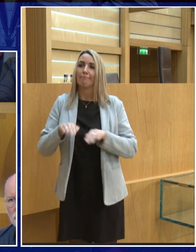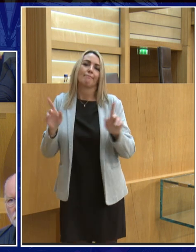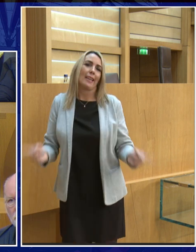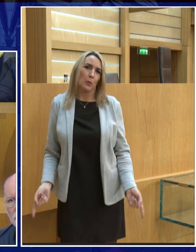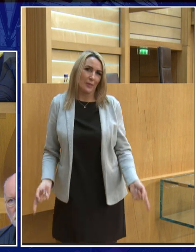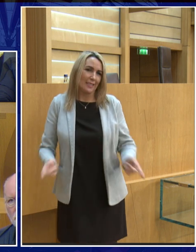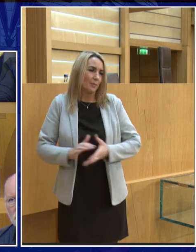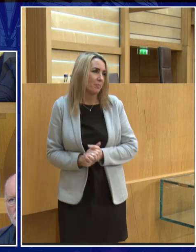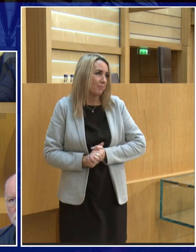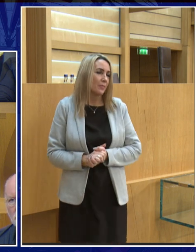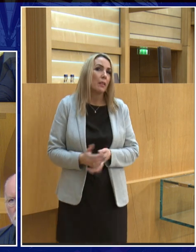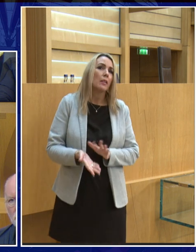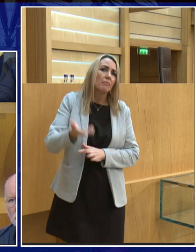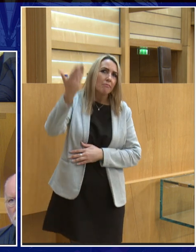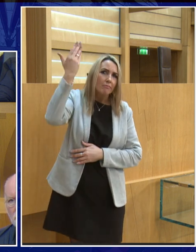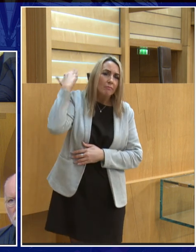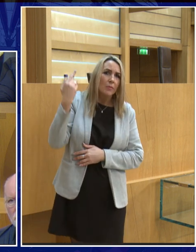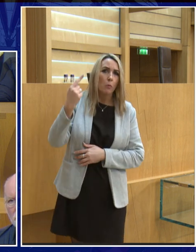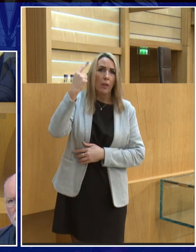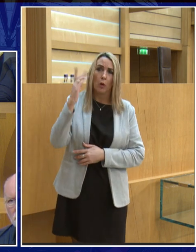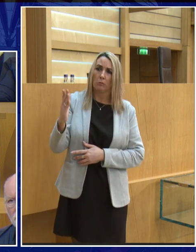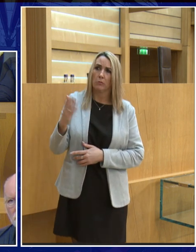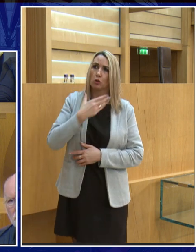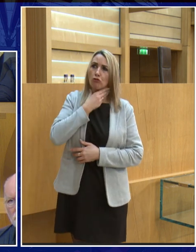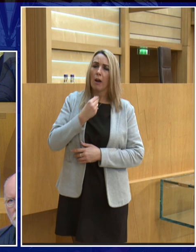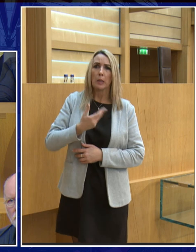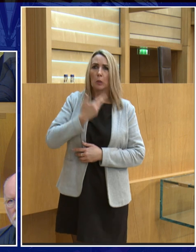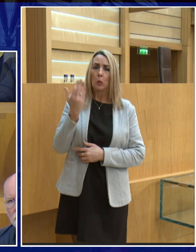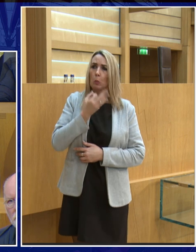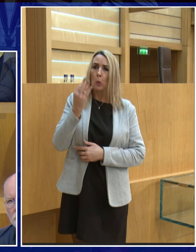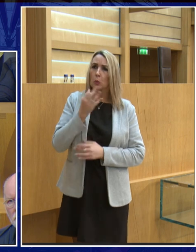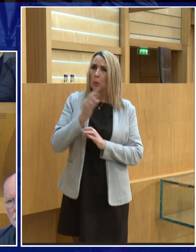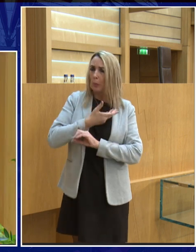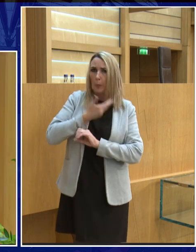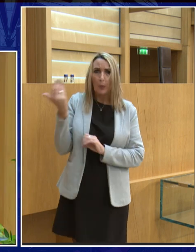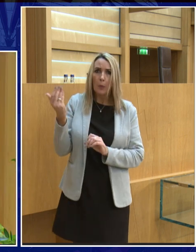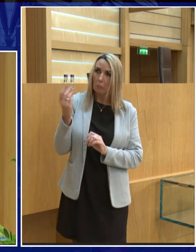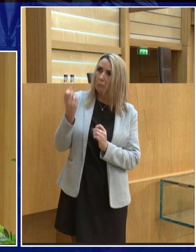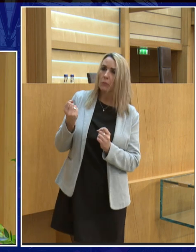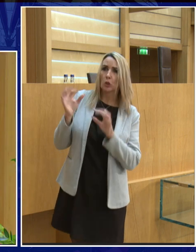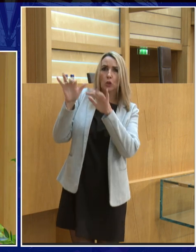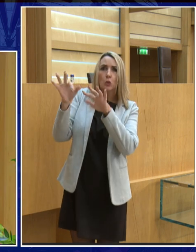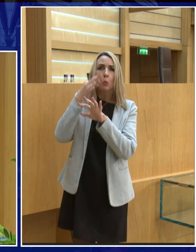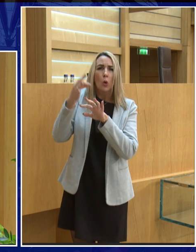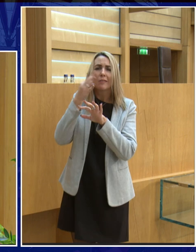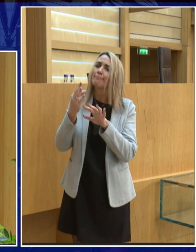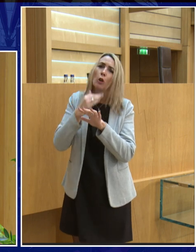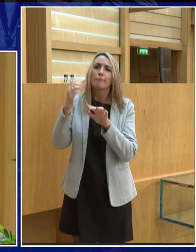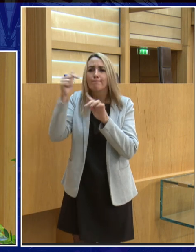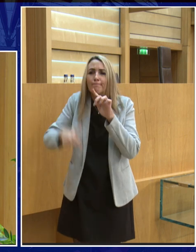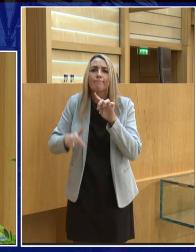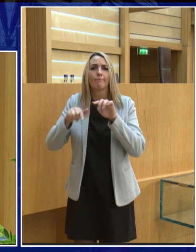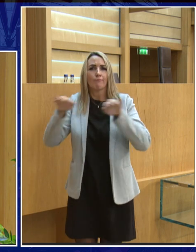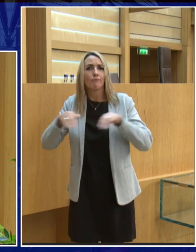in the past we thought that the moon was really really dry and there was no water on the moon but there is some water not enough to swim in seas